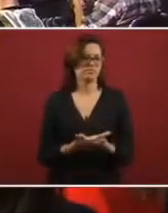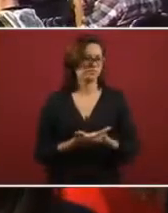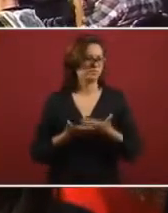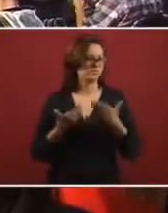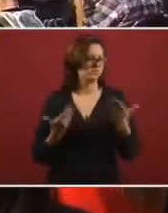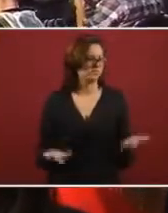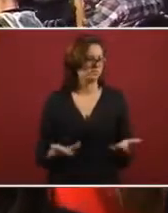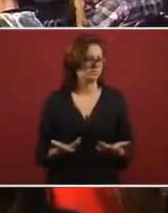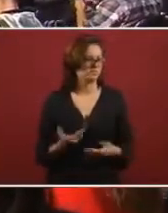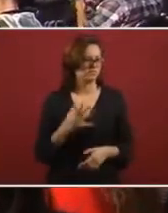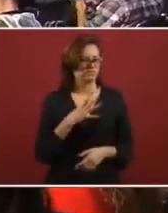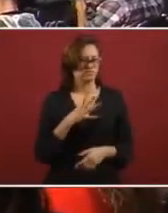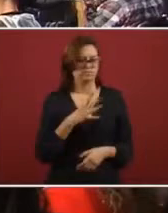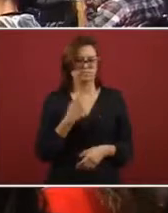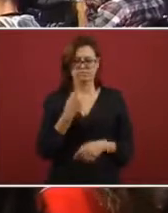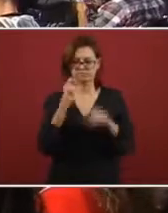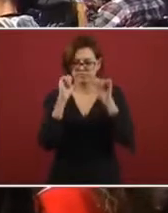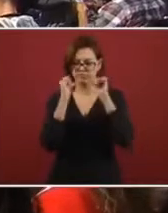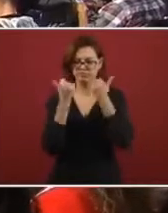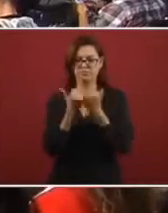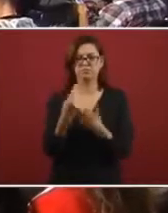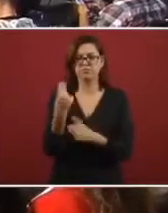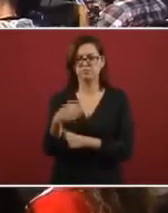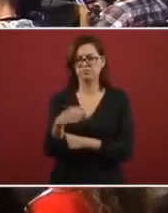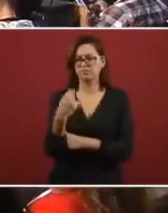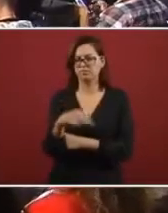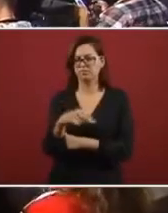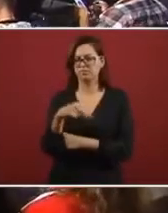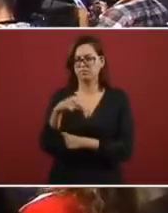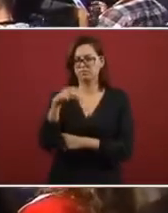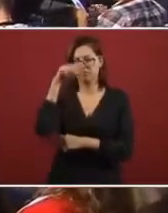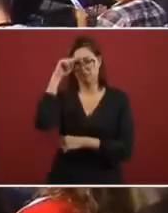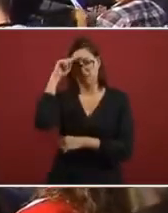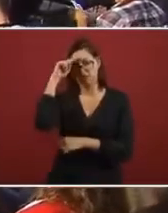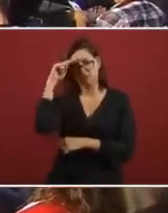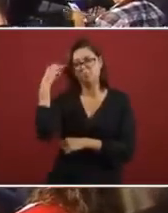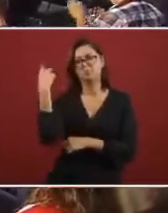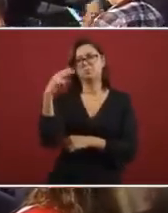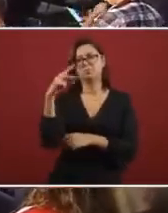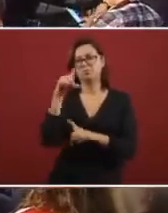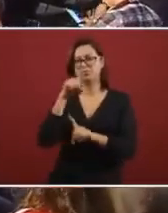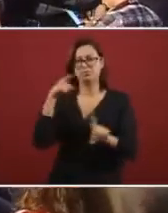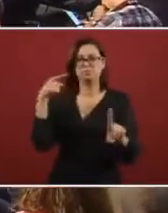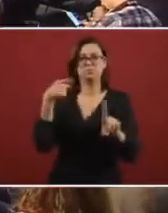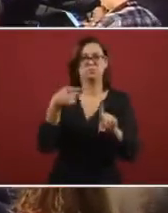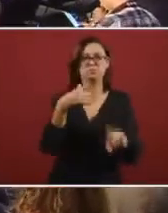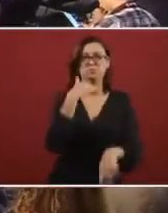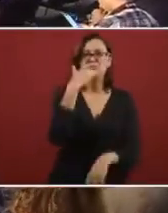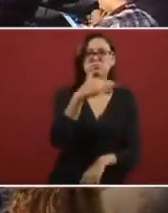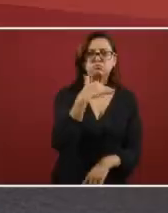Now there is an association which is called Mexicans Against Corruption.